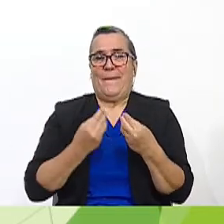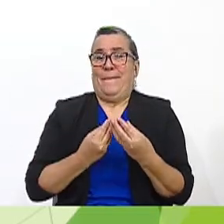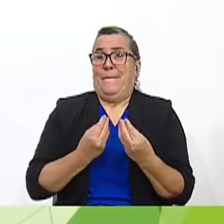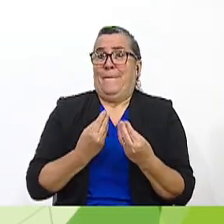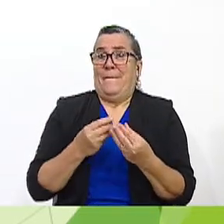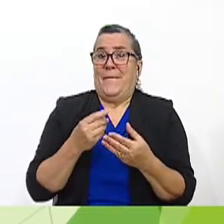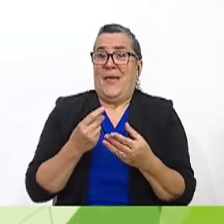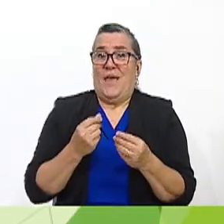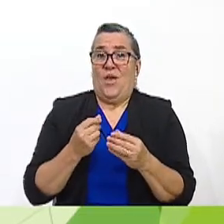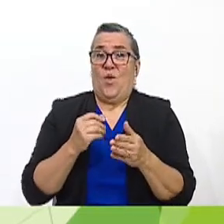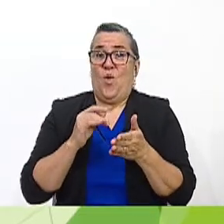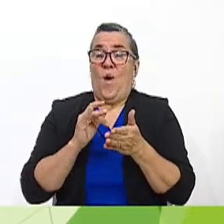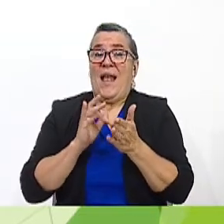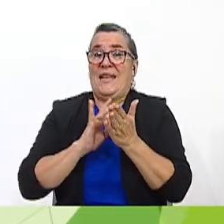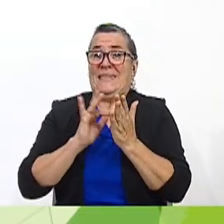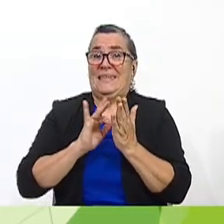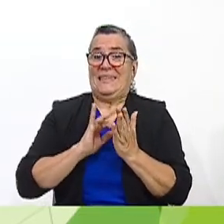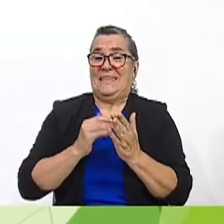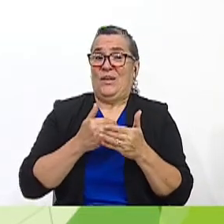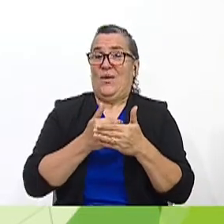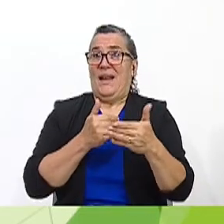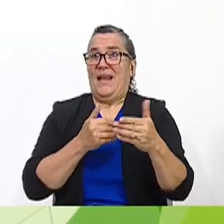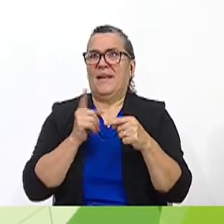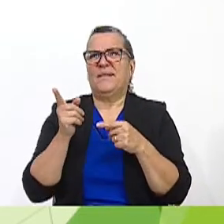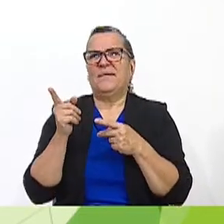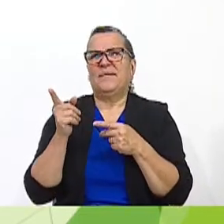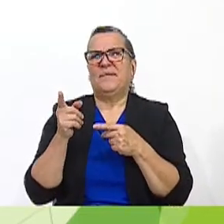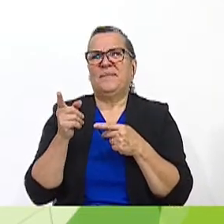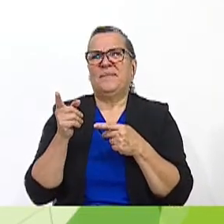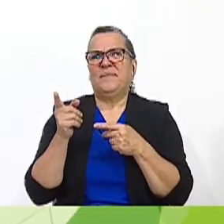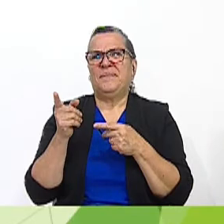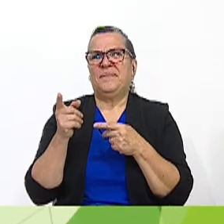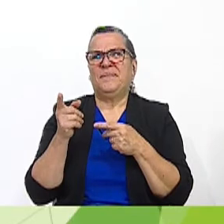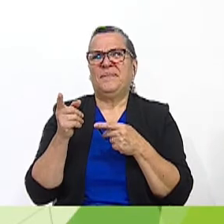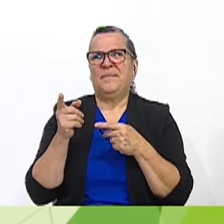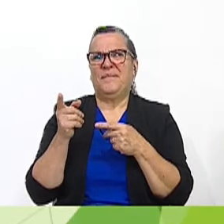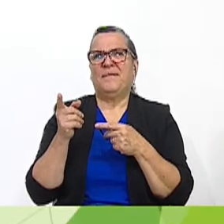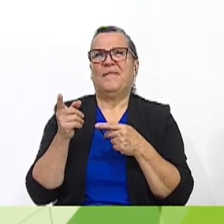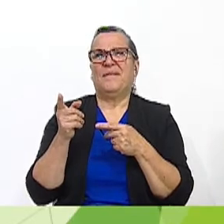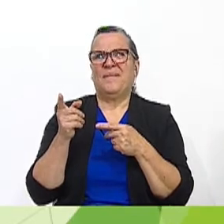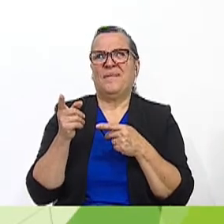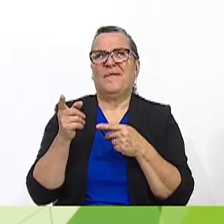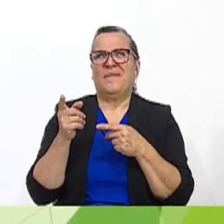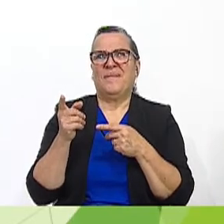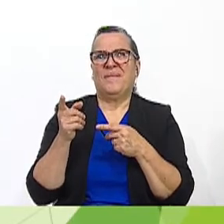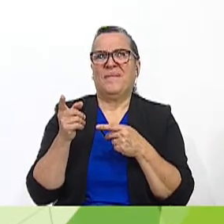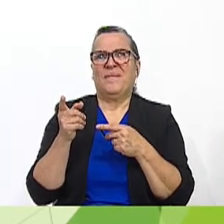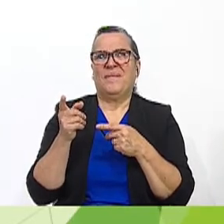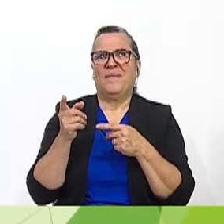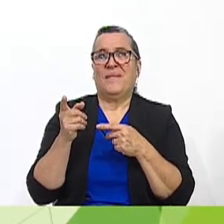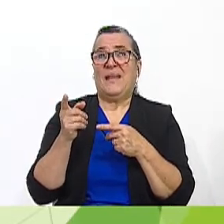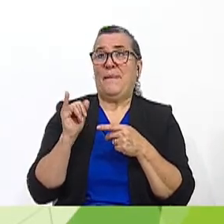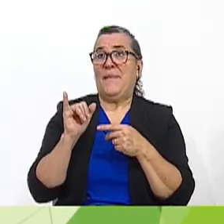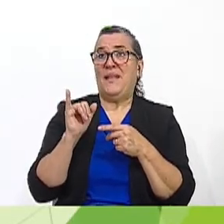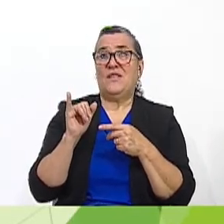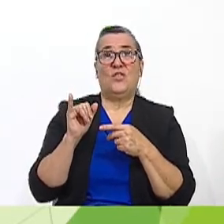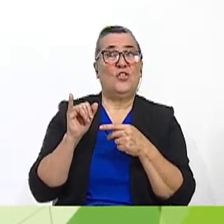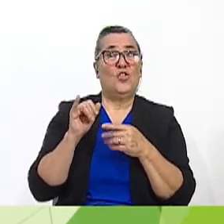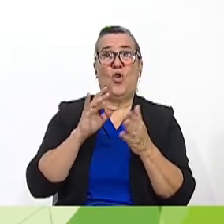good. So now let's see what it is. What is the meaning of nomophobia? It means